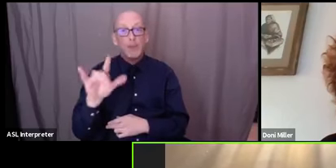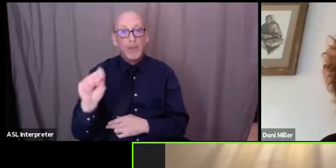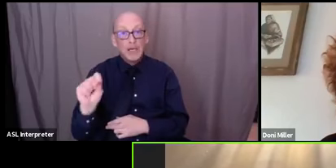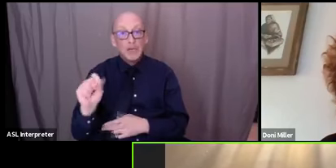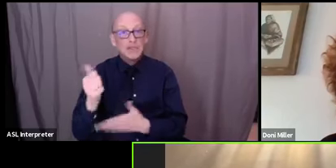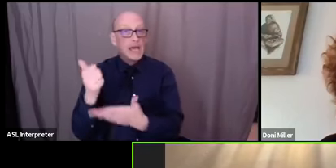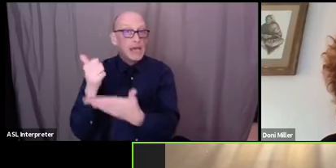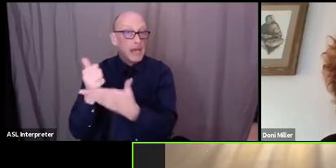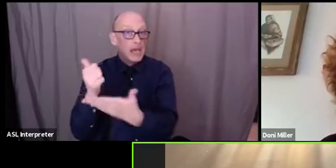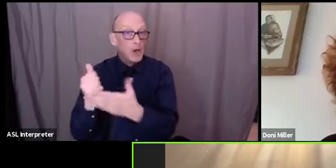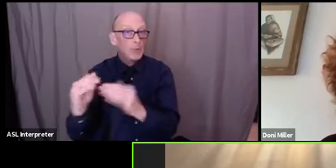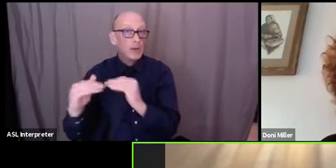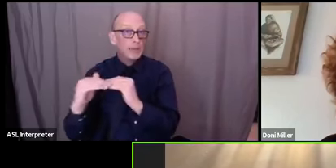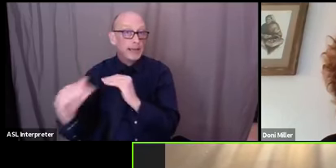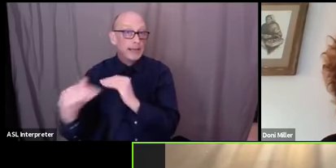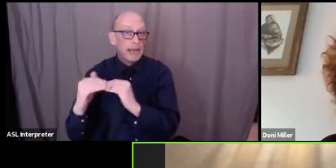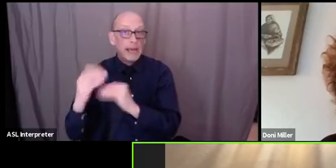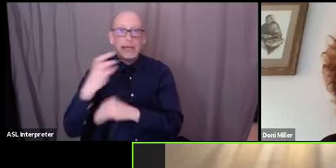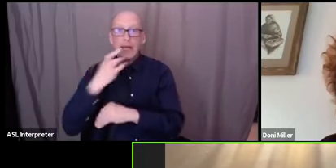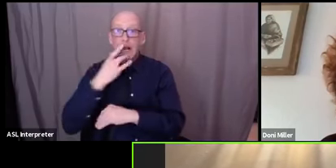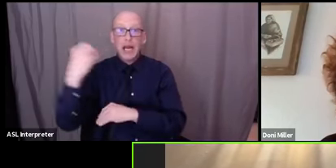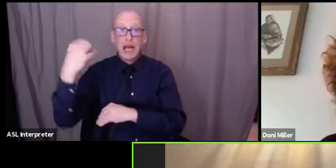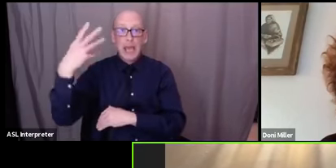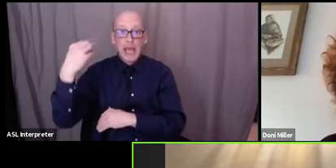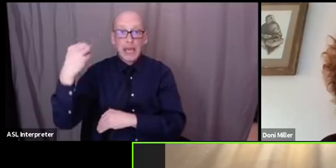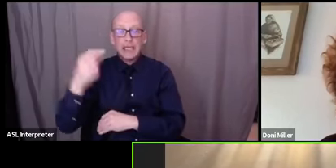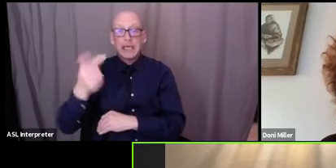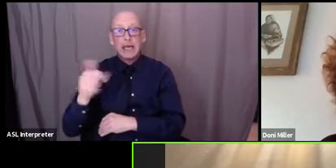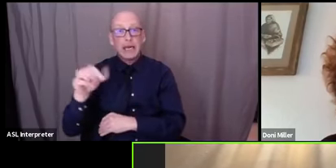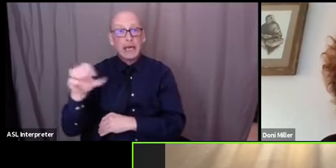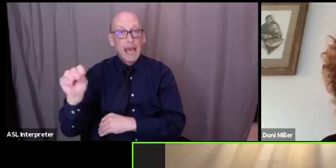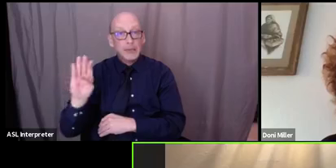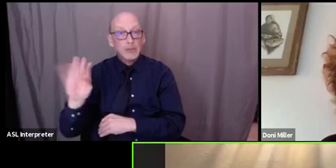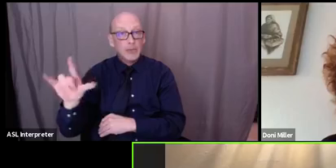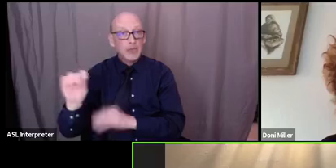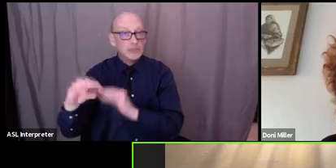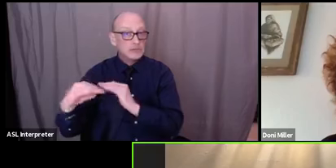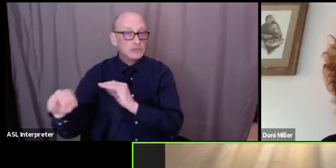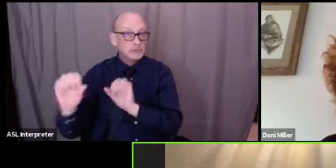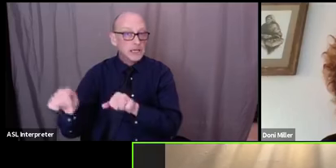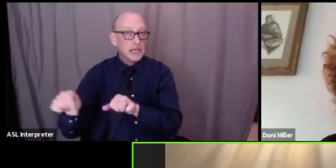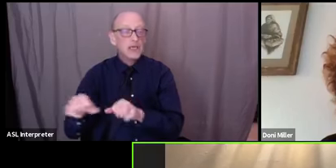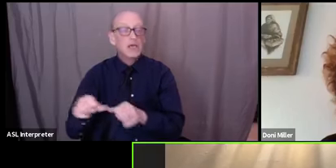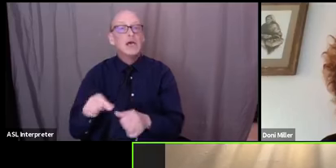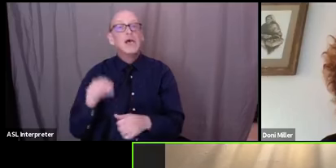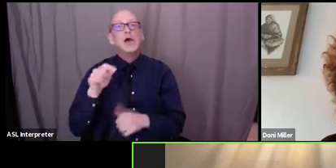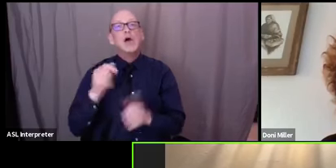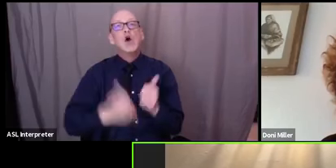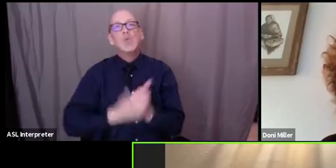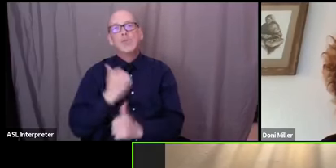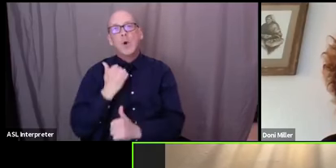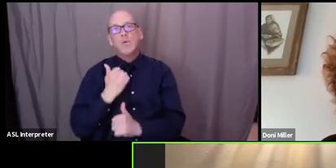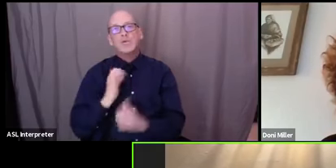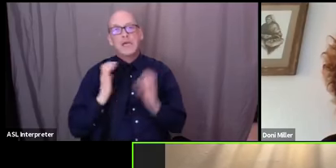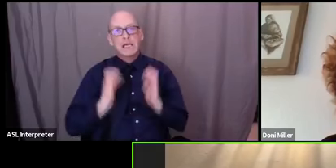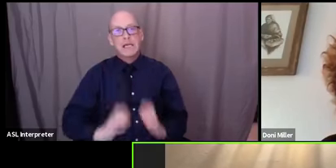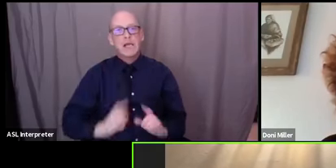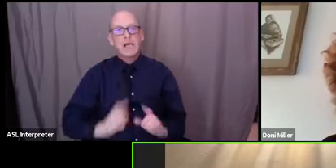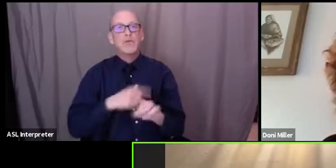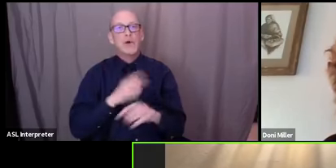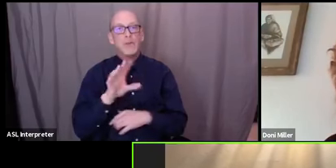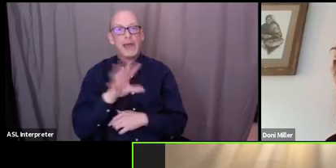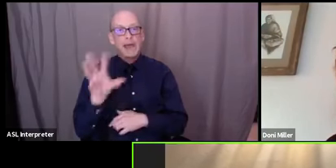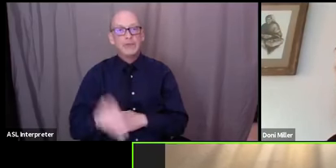maintain their lights and gas bills um and most of this is a lot of our clients are from the african-american